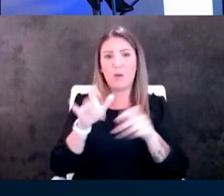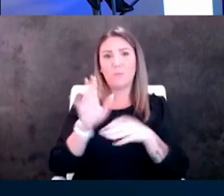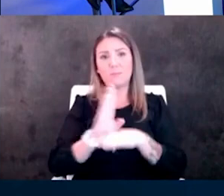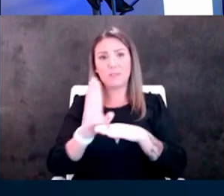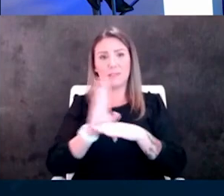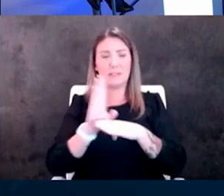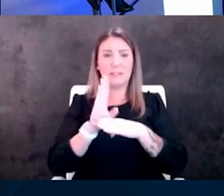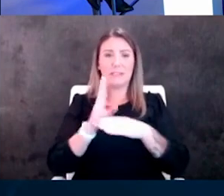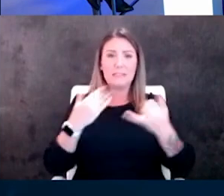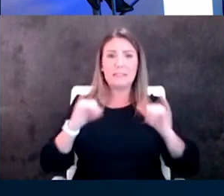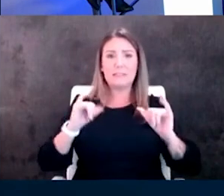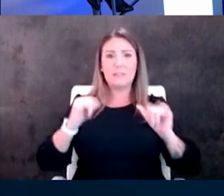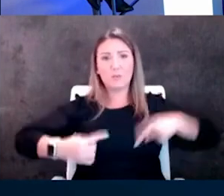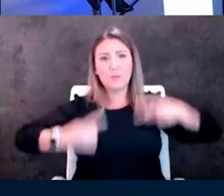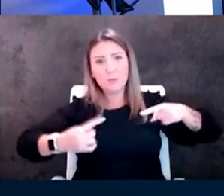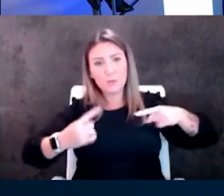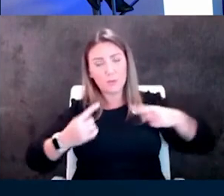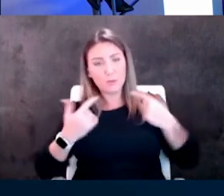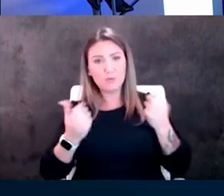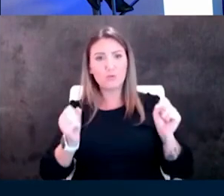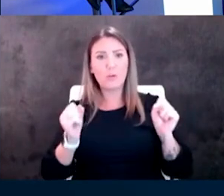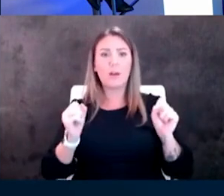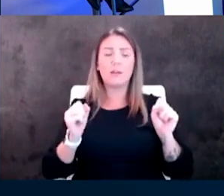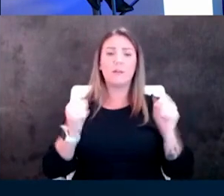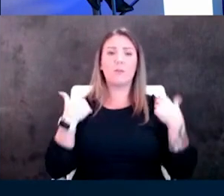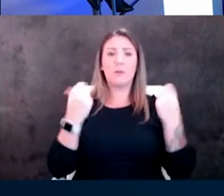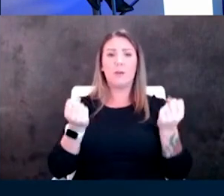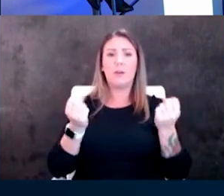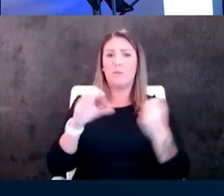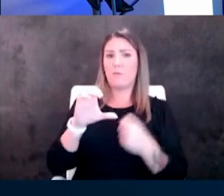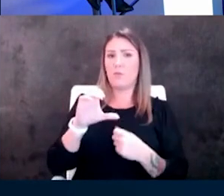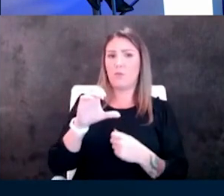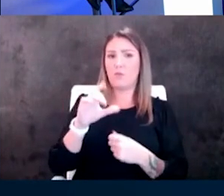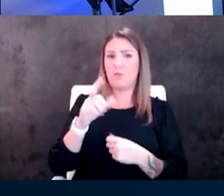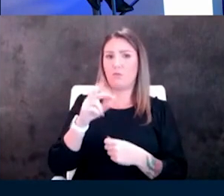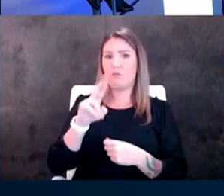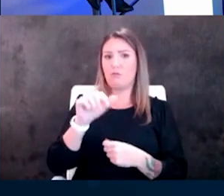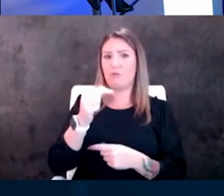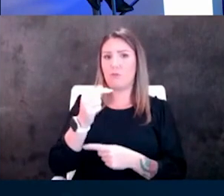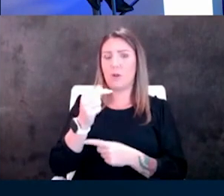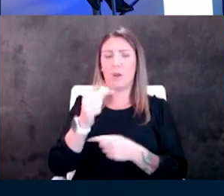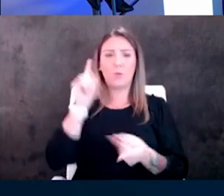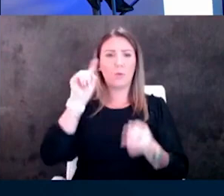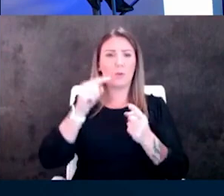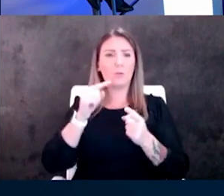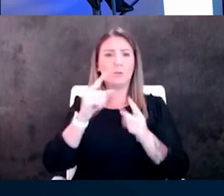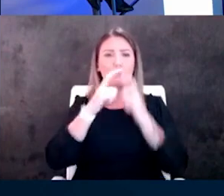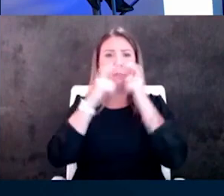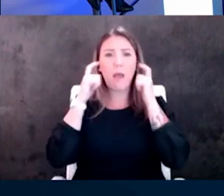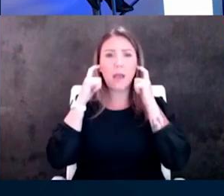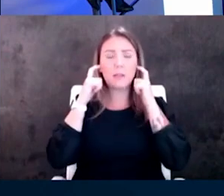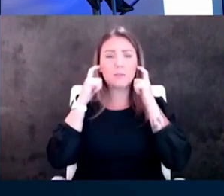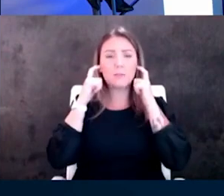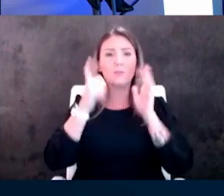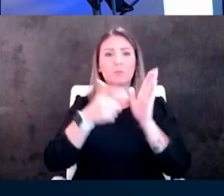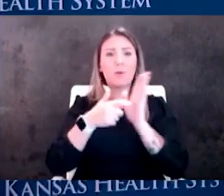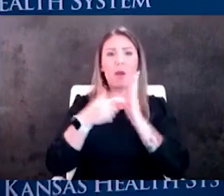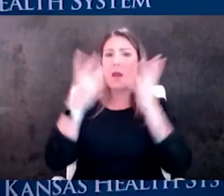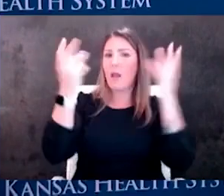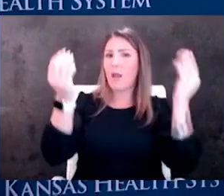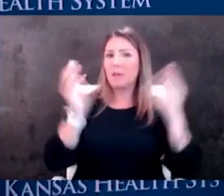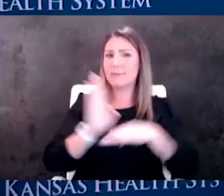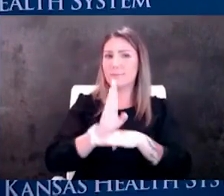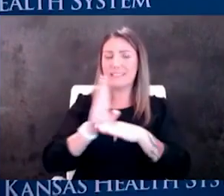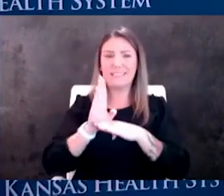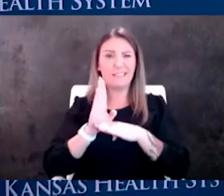struggling and trying to recover but craig wants to know with the reduced mass requirements i'm going out to businesses less is